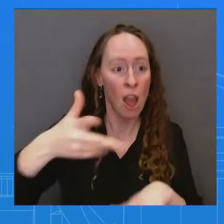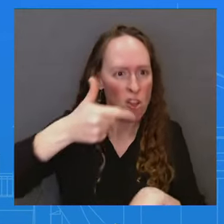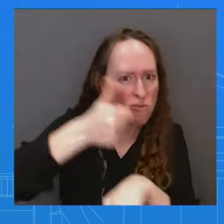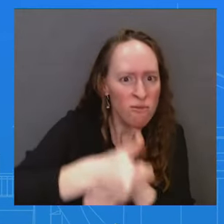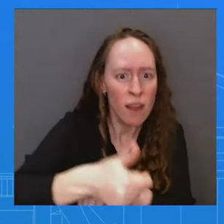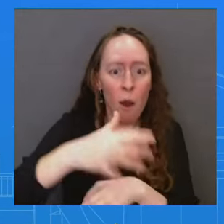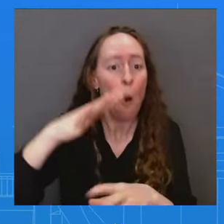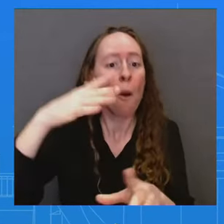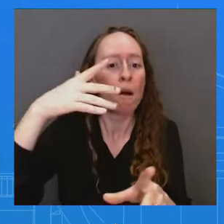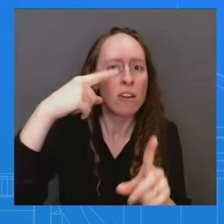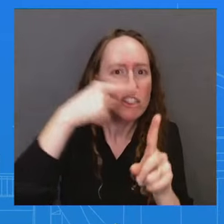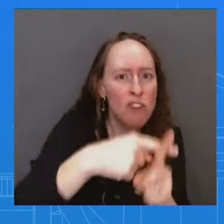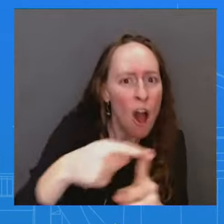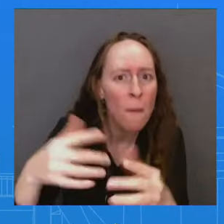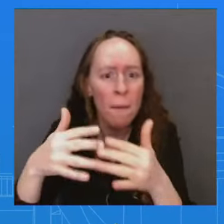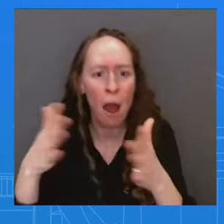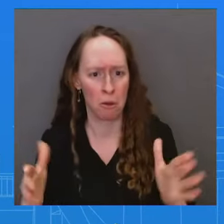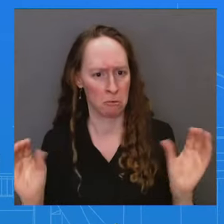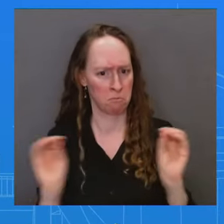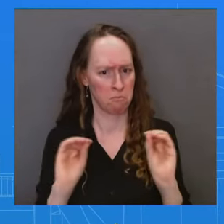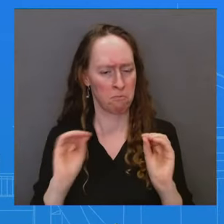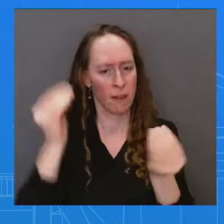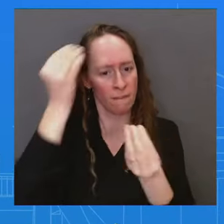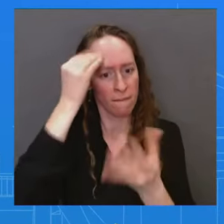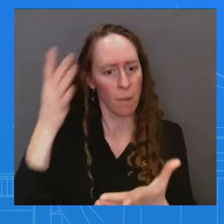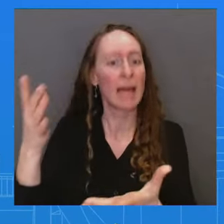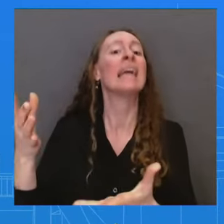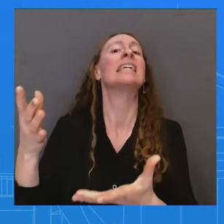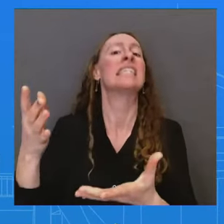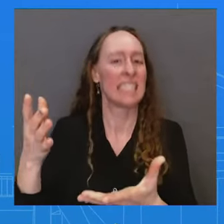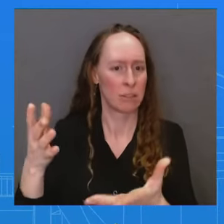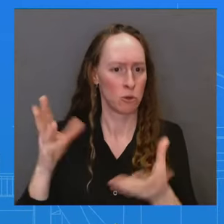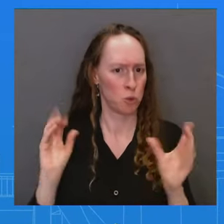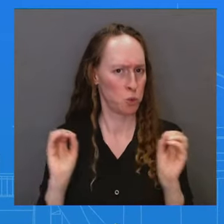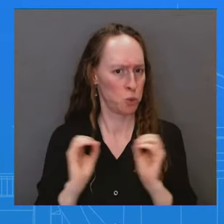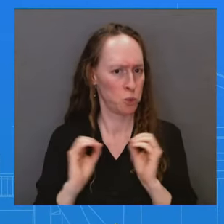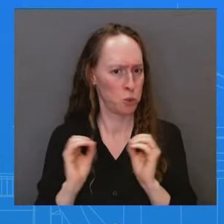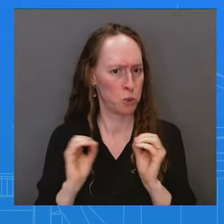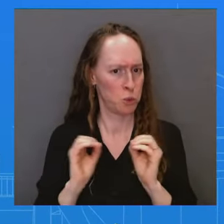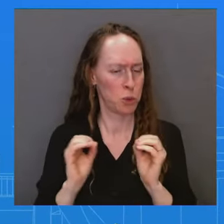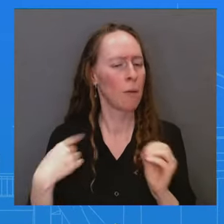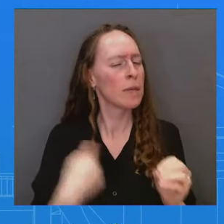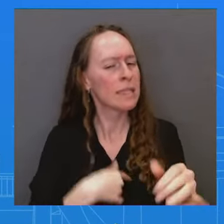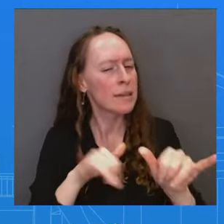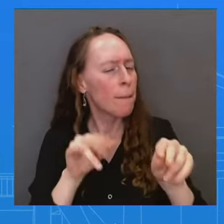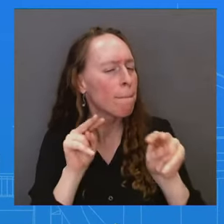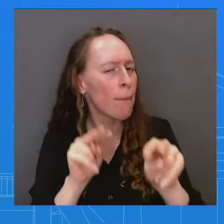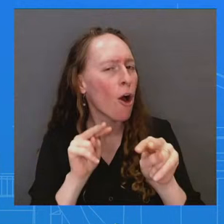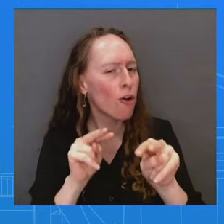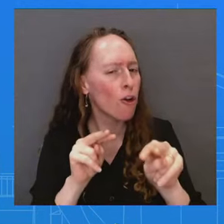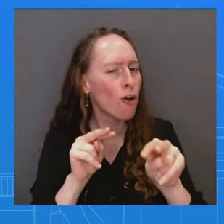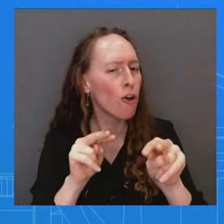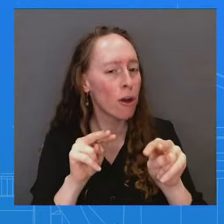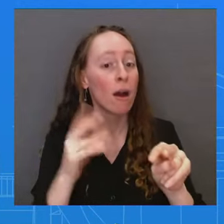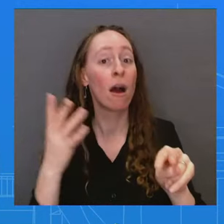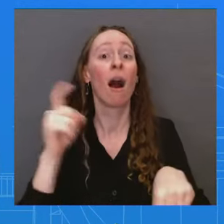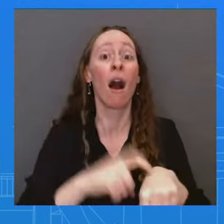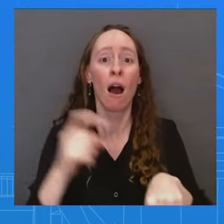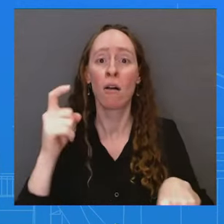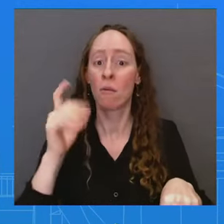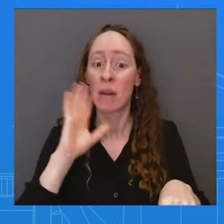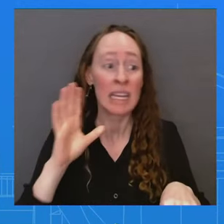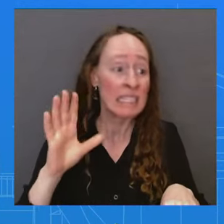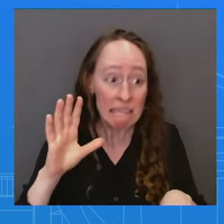just tell you that we watch this very, very closely and we will do everything we can to to make sure that Americans traveling overseas have the